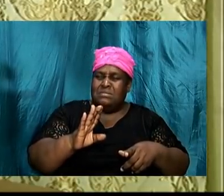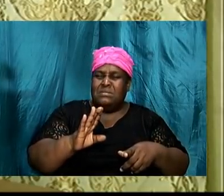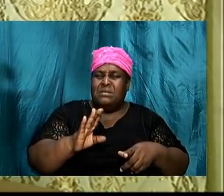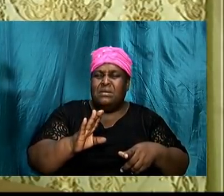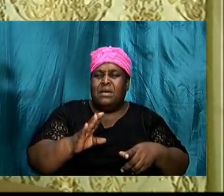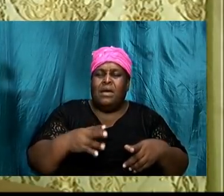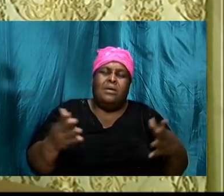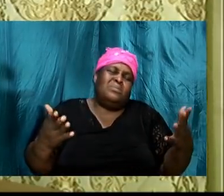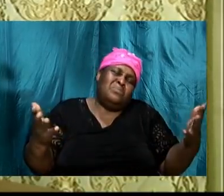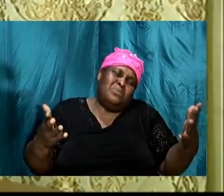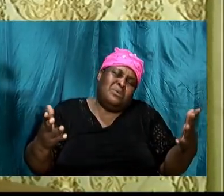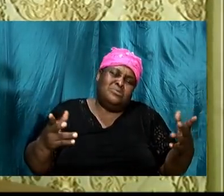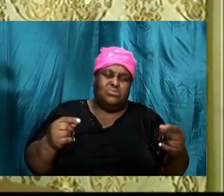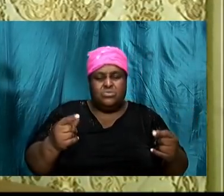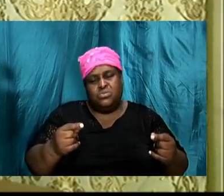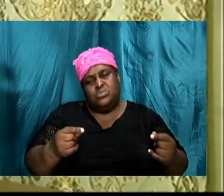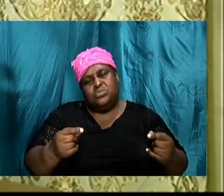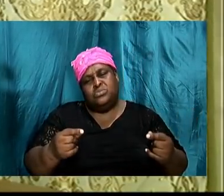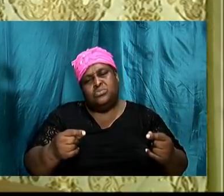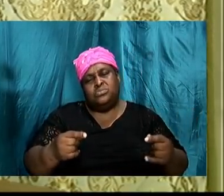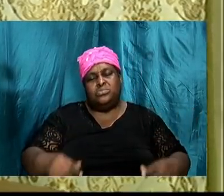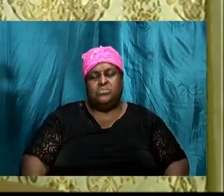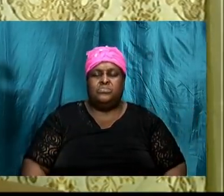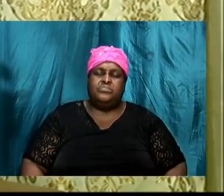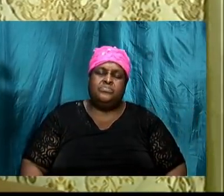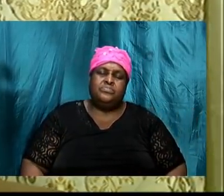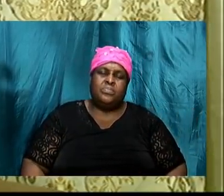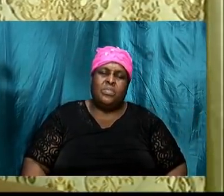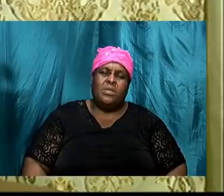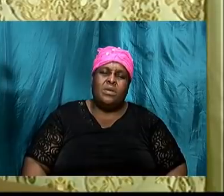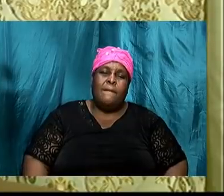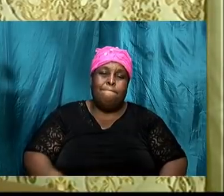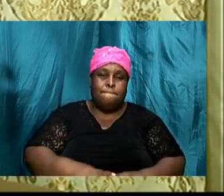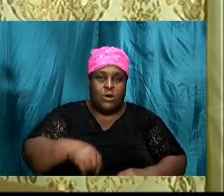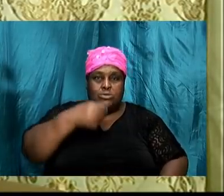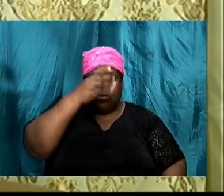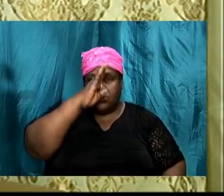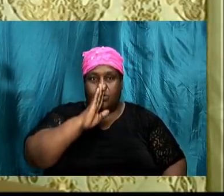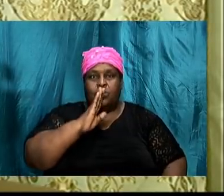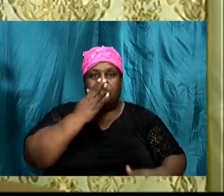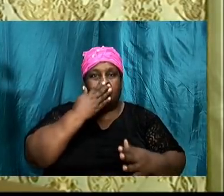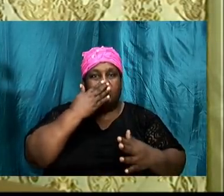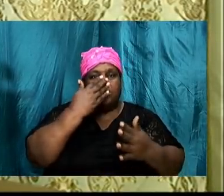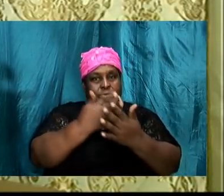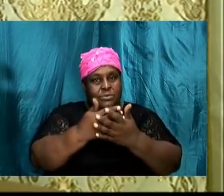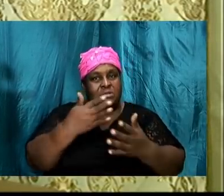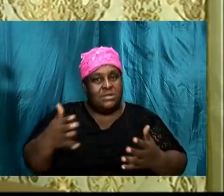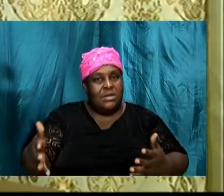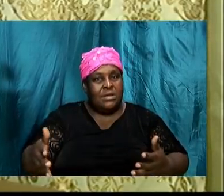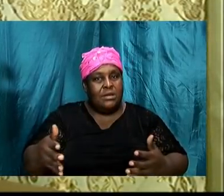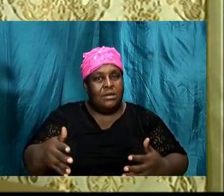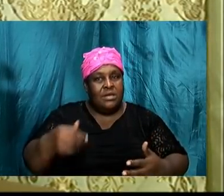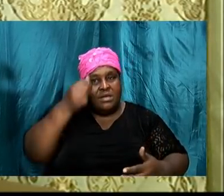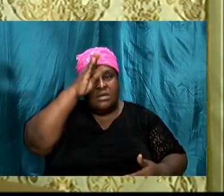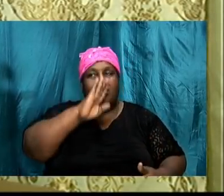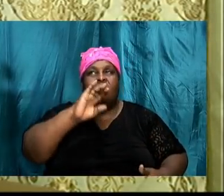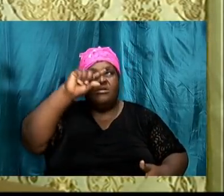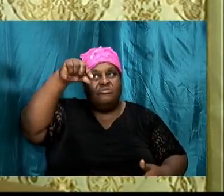But the good thing is, is grace did much more abound.